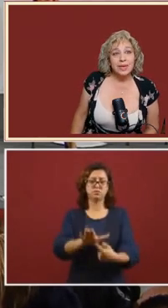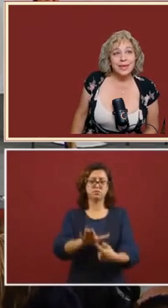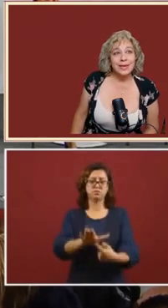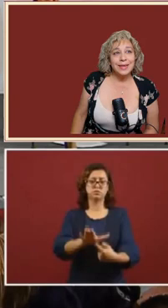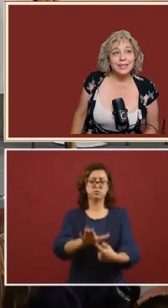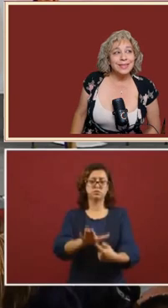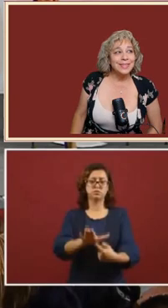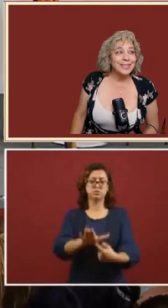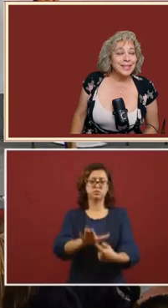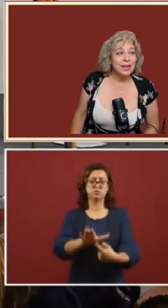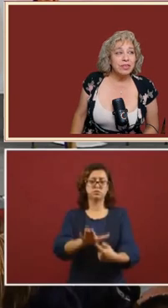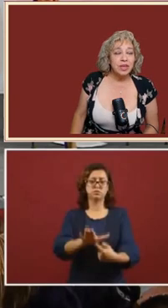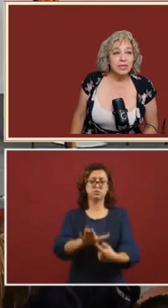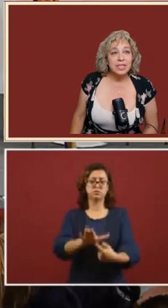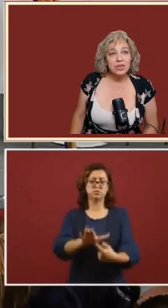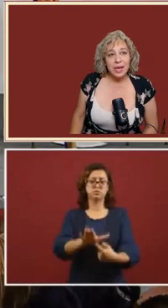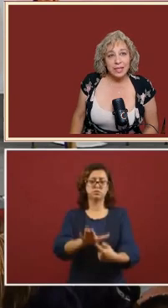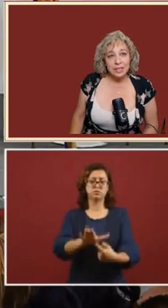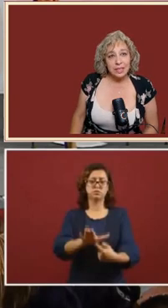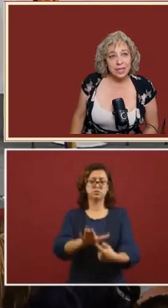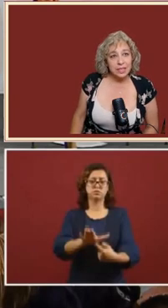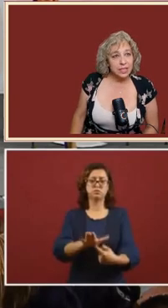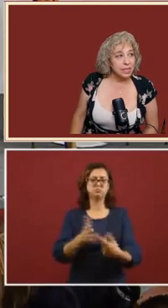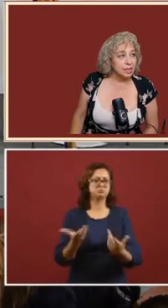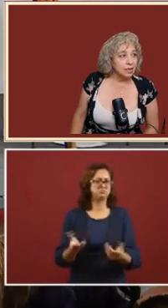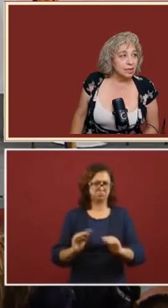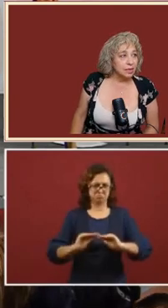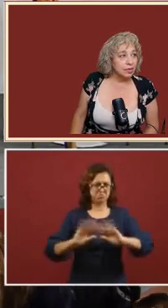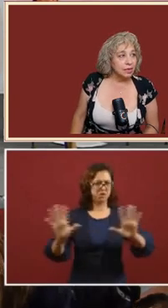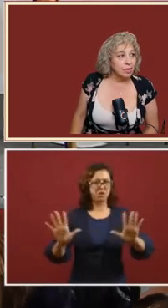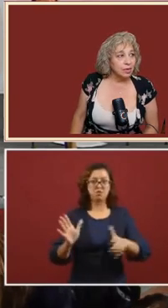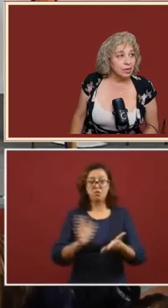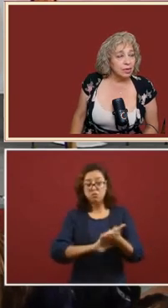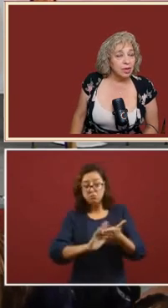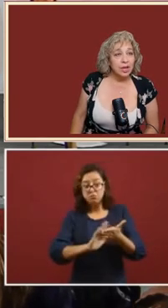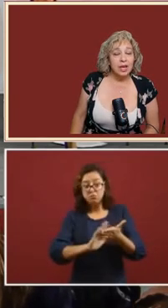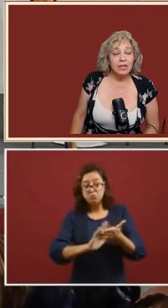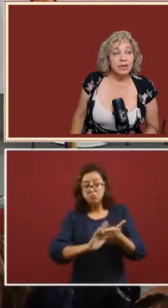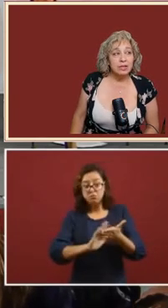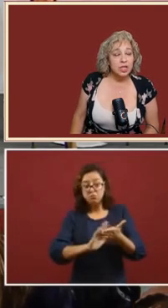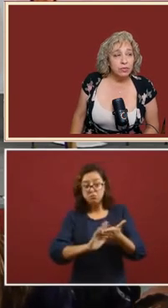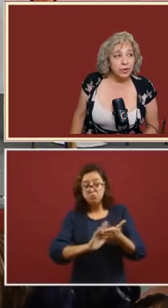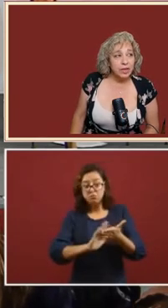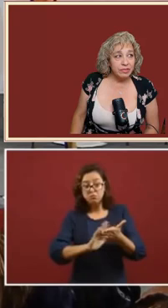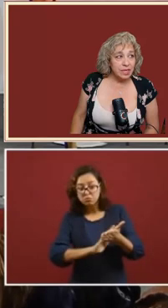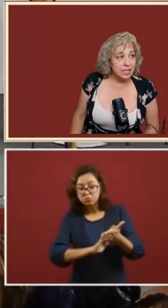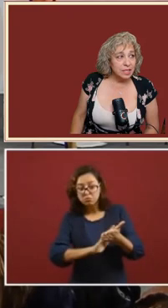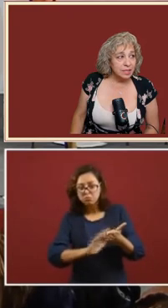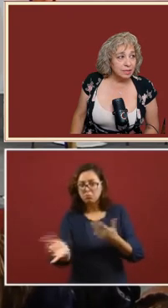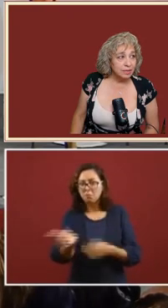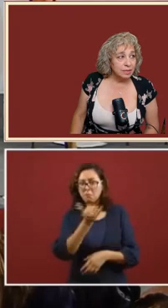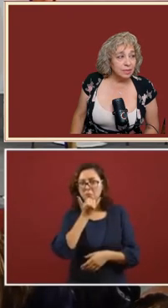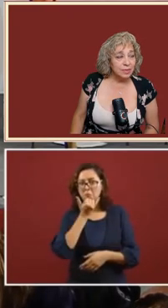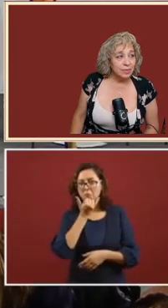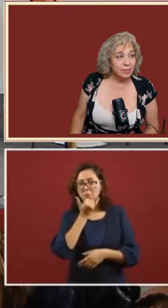So he says it's clear there is no cancellation. There is no forgiveness.